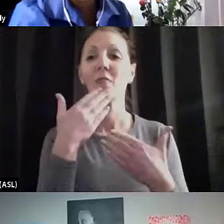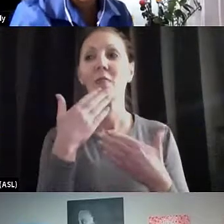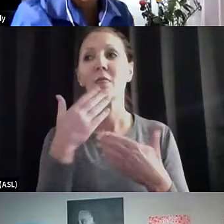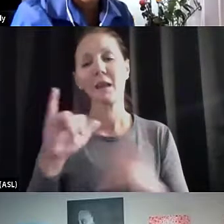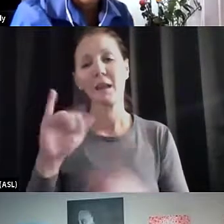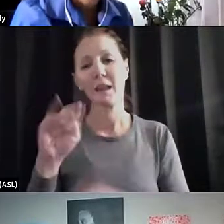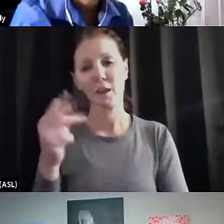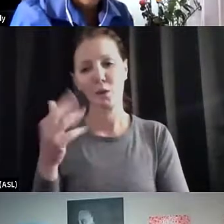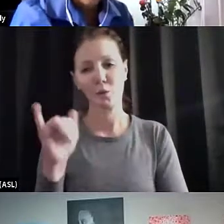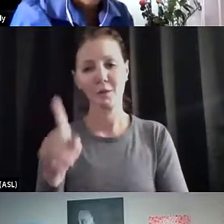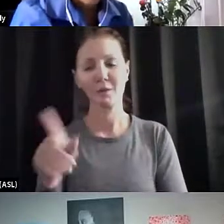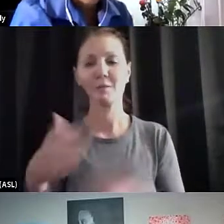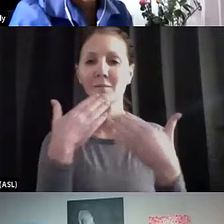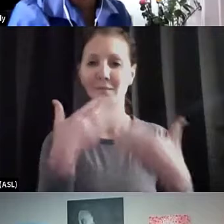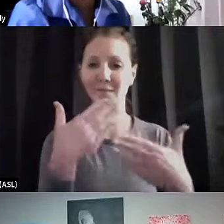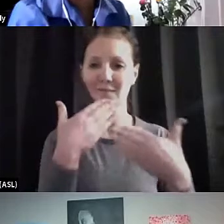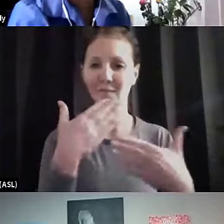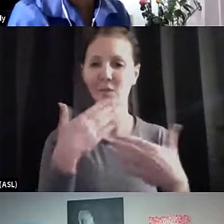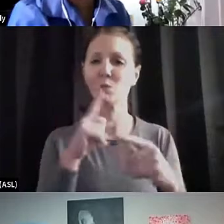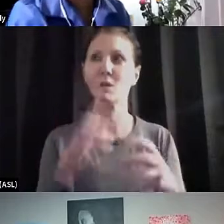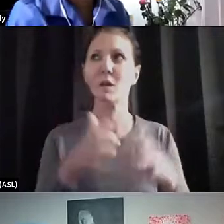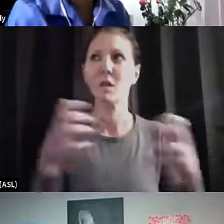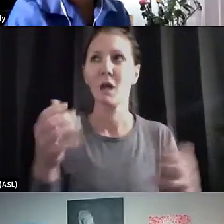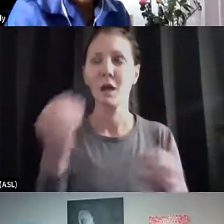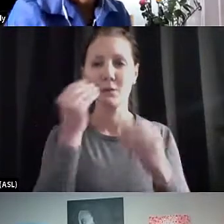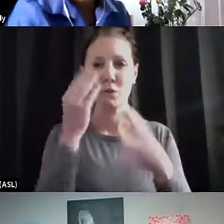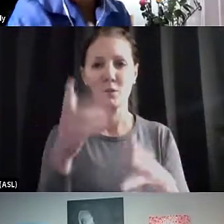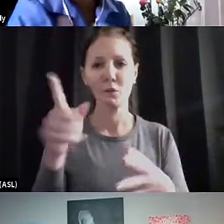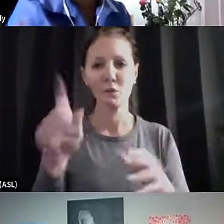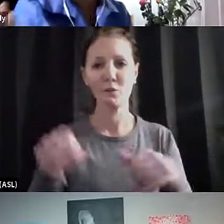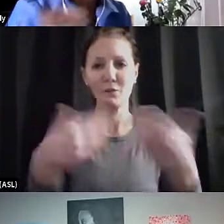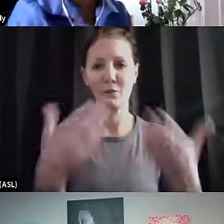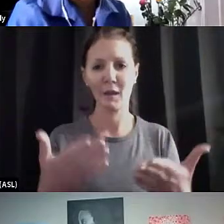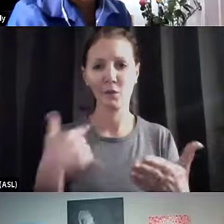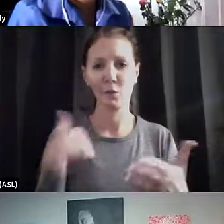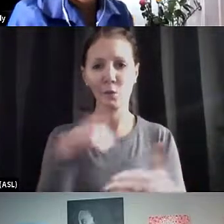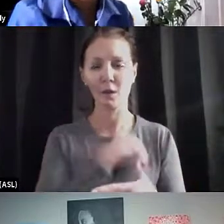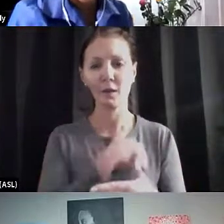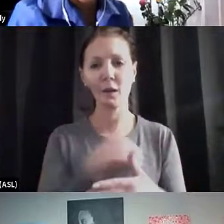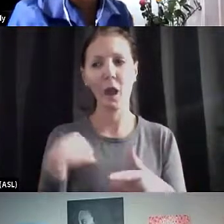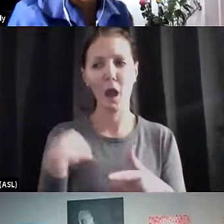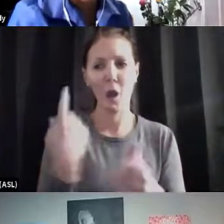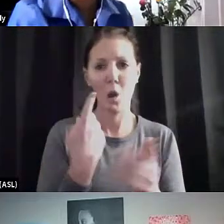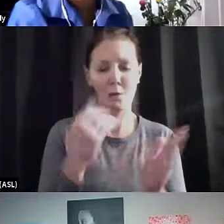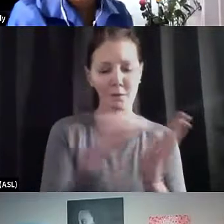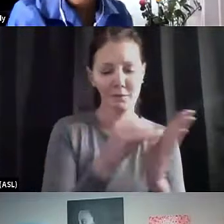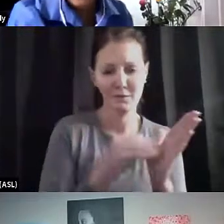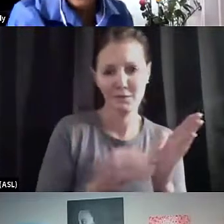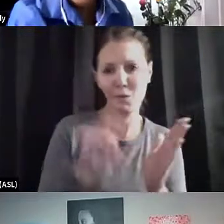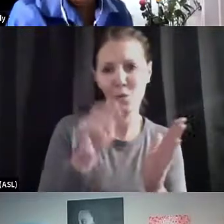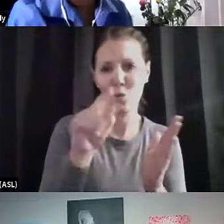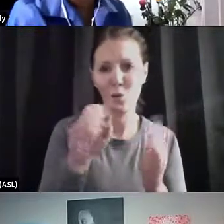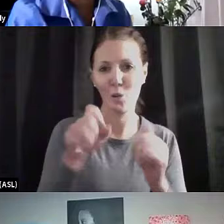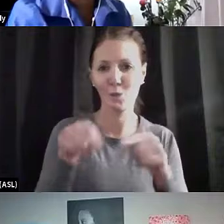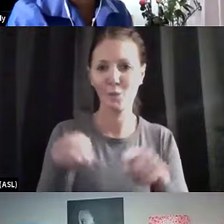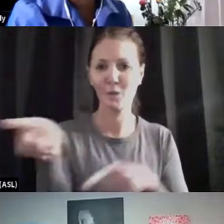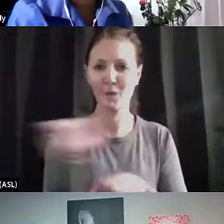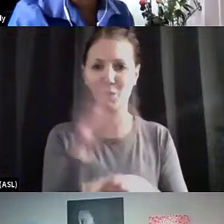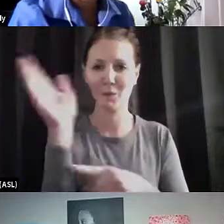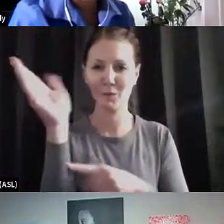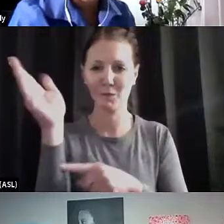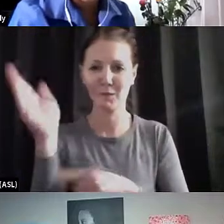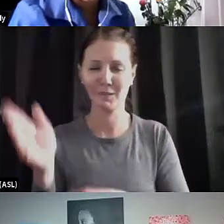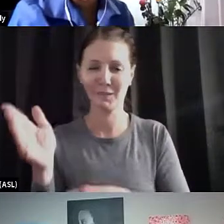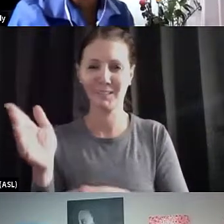always provide to all of us. just, every time I'm, I'm always taking notes when all of you are in the space. thank you. Thank you so much. I am being